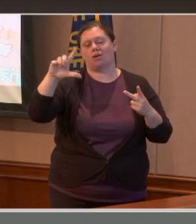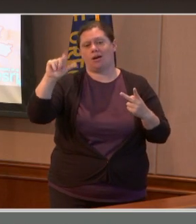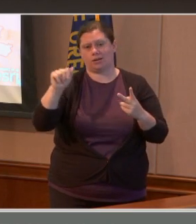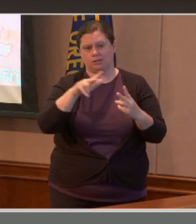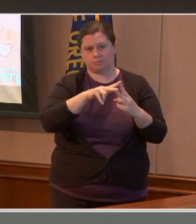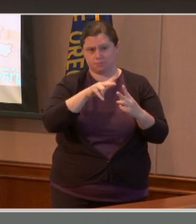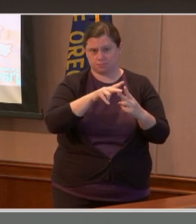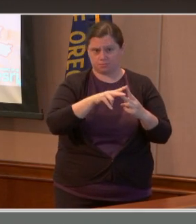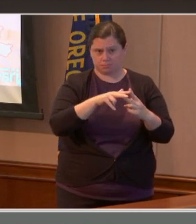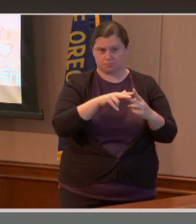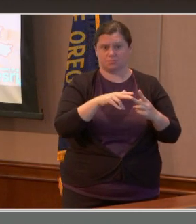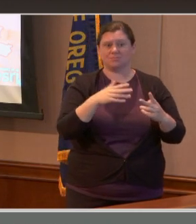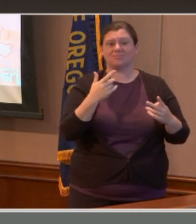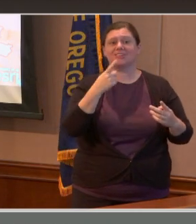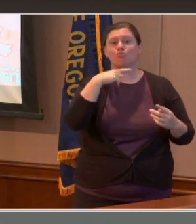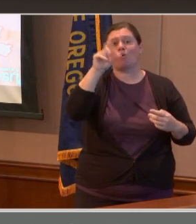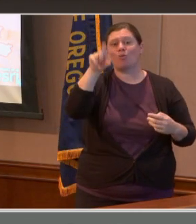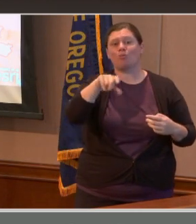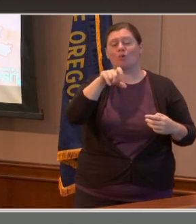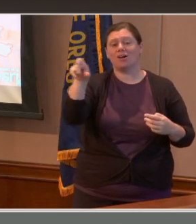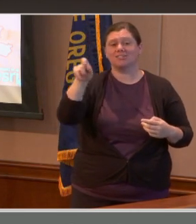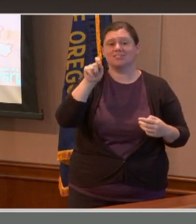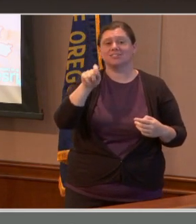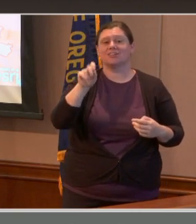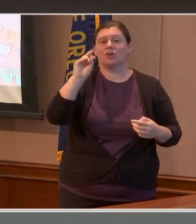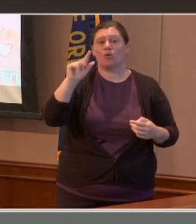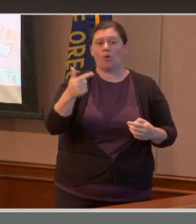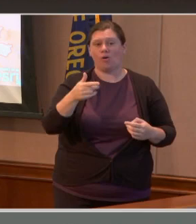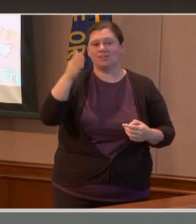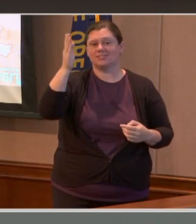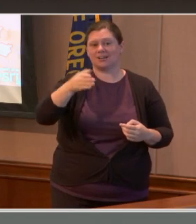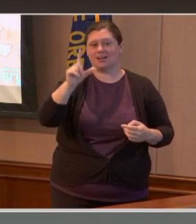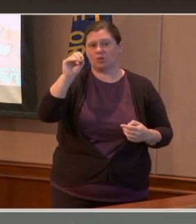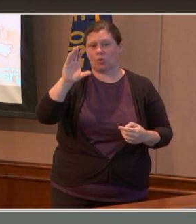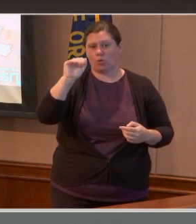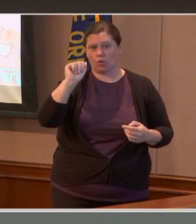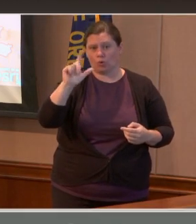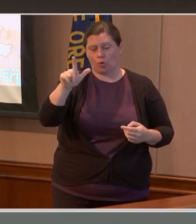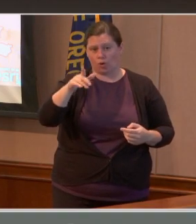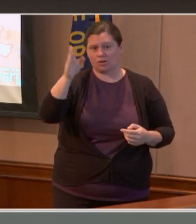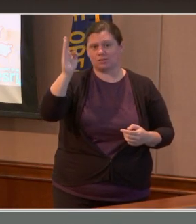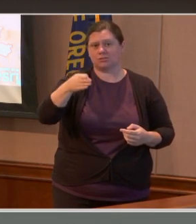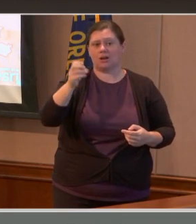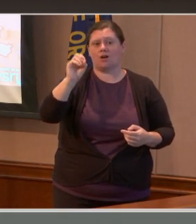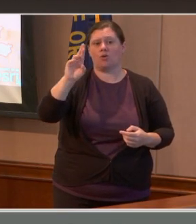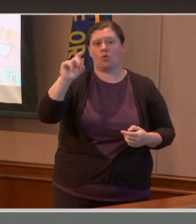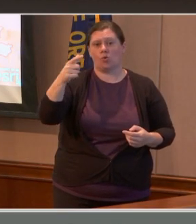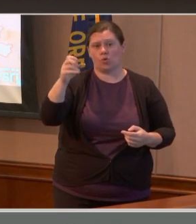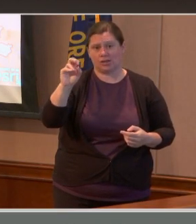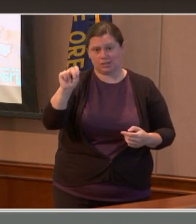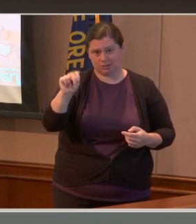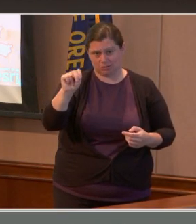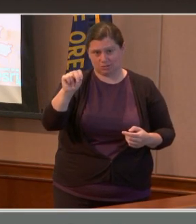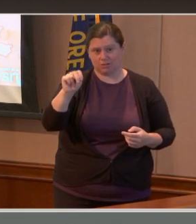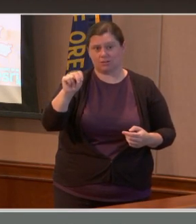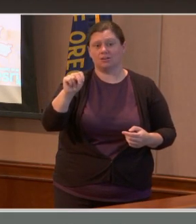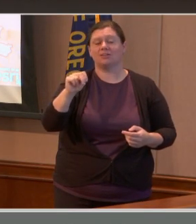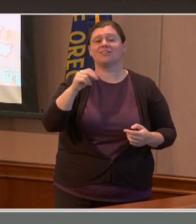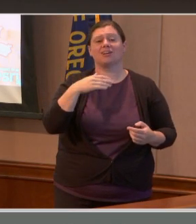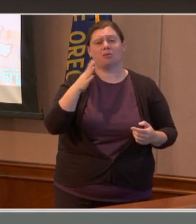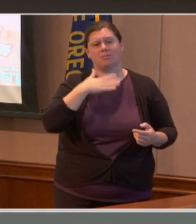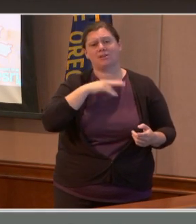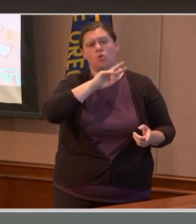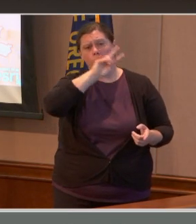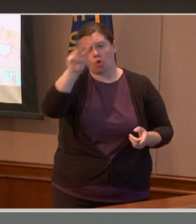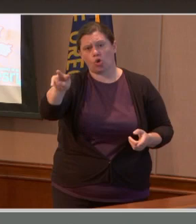redcross.org slash local slash Oregon. Again, the most comprehensive list of